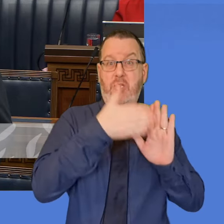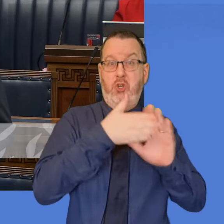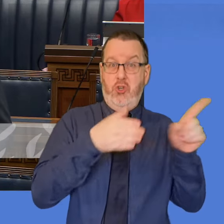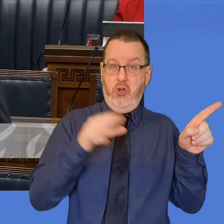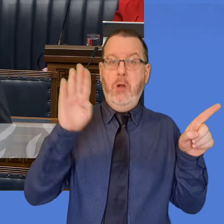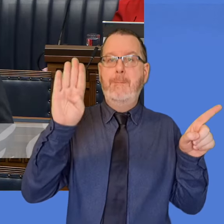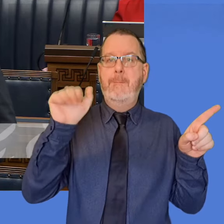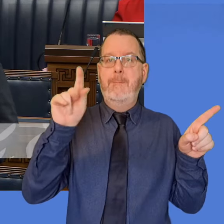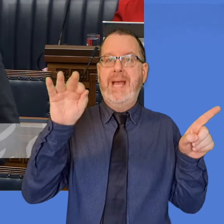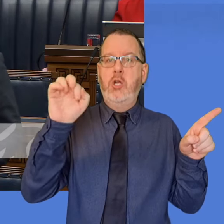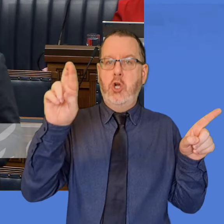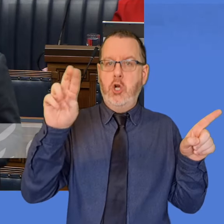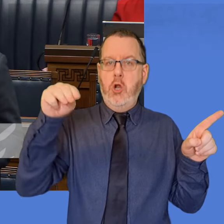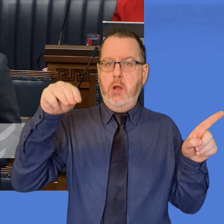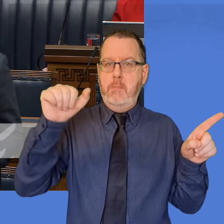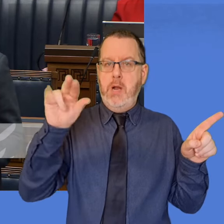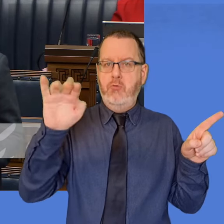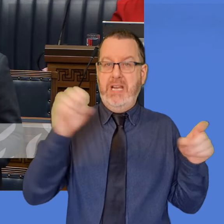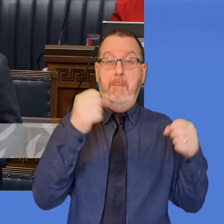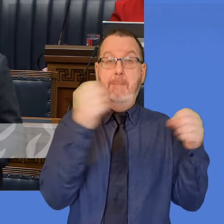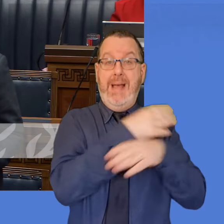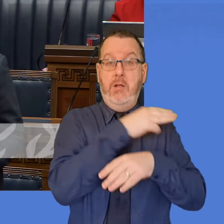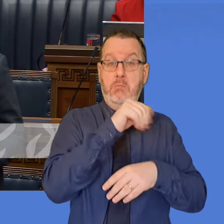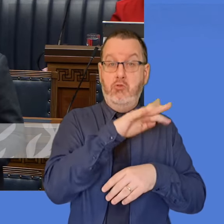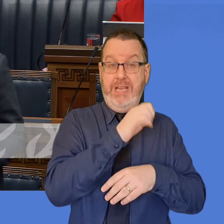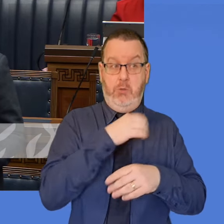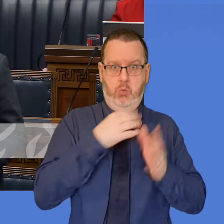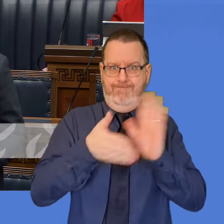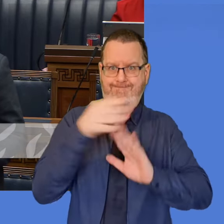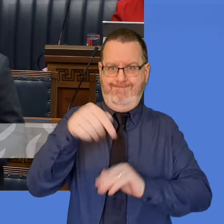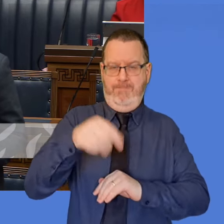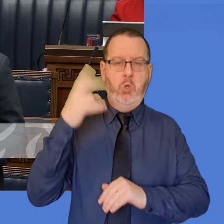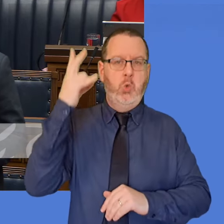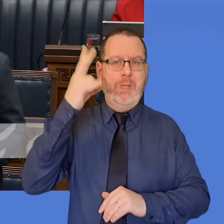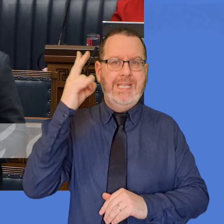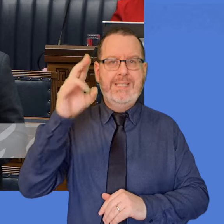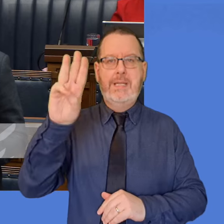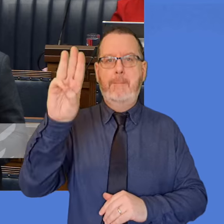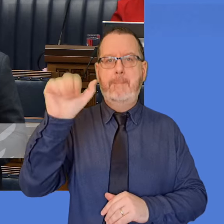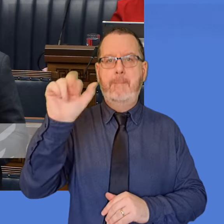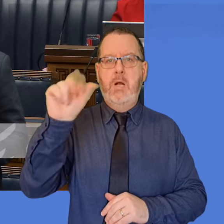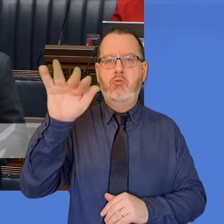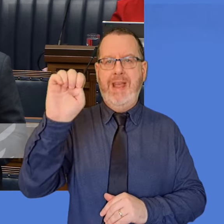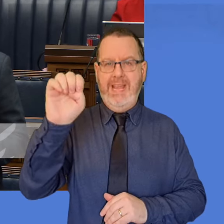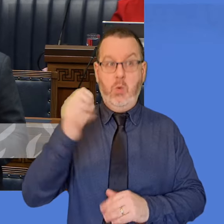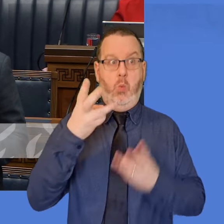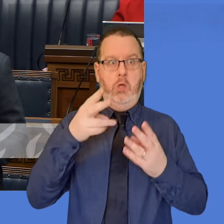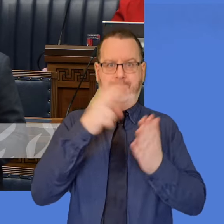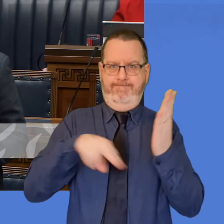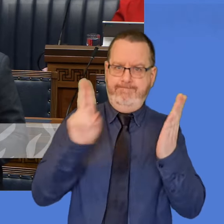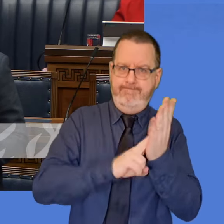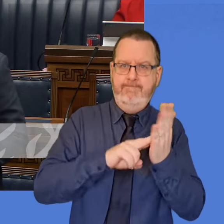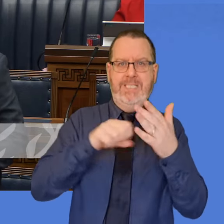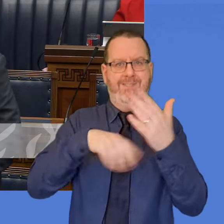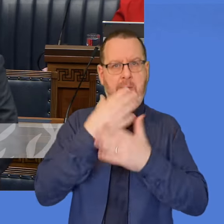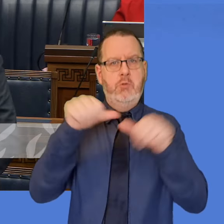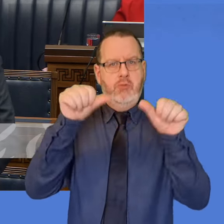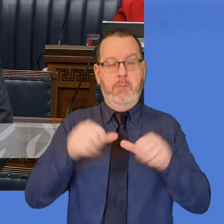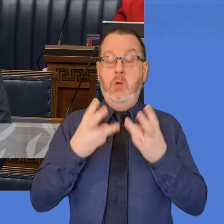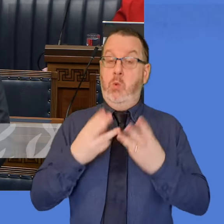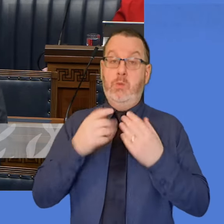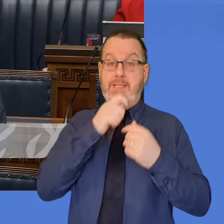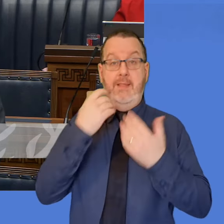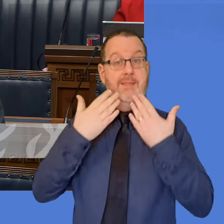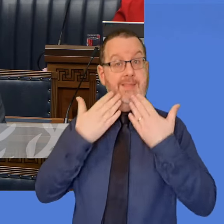for the development of the site by way of a development agreement. I do want to take this opportunity to pay tribute to officials